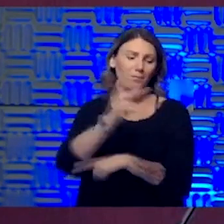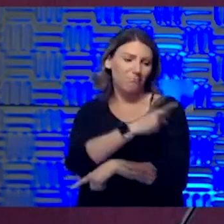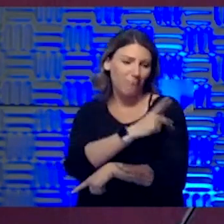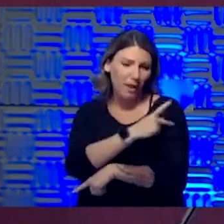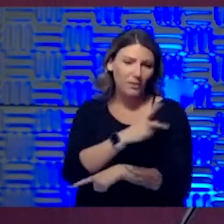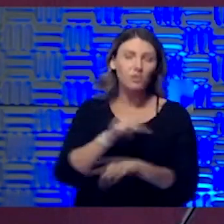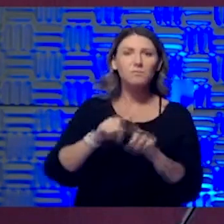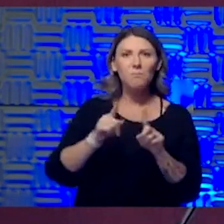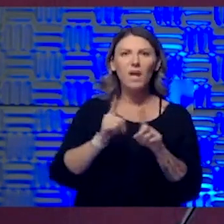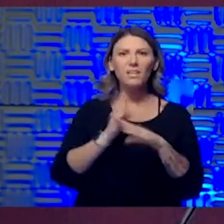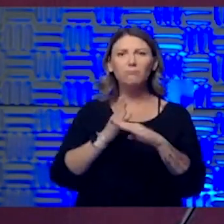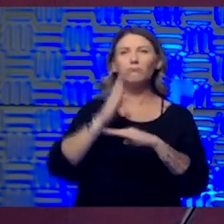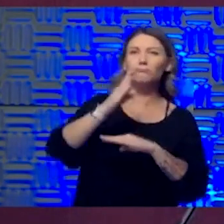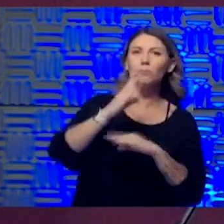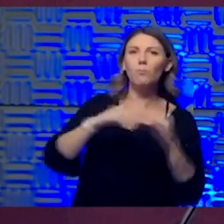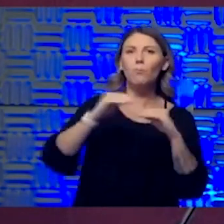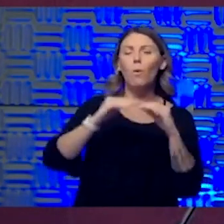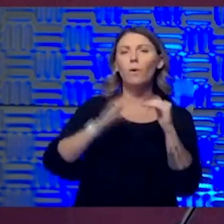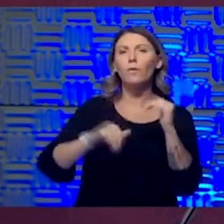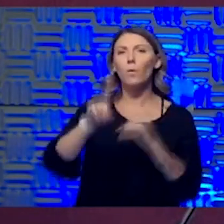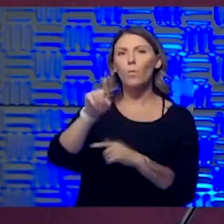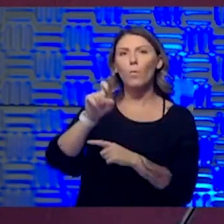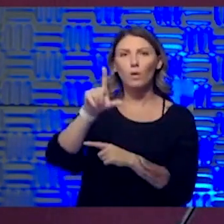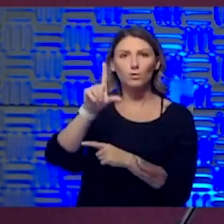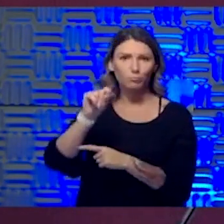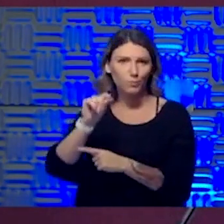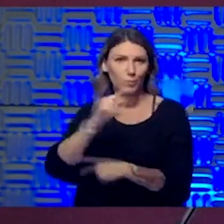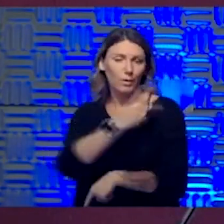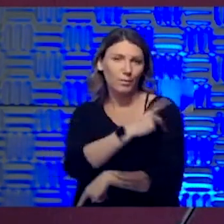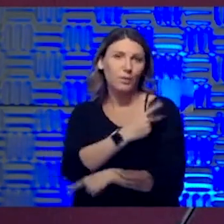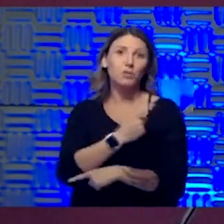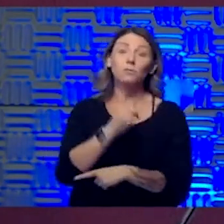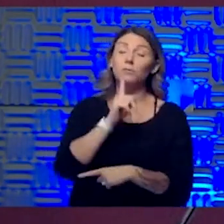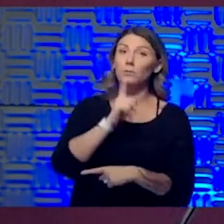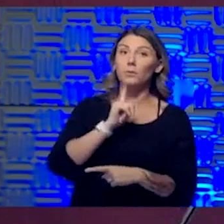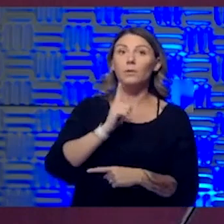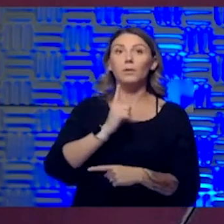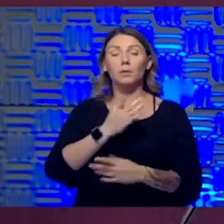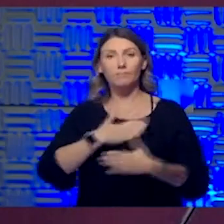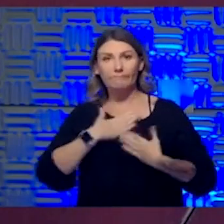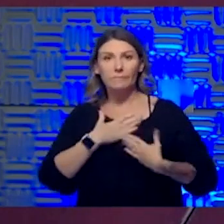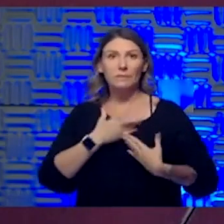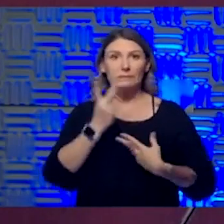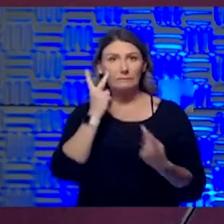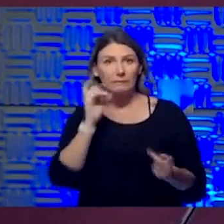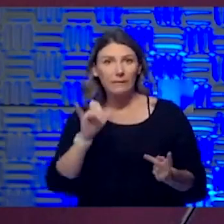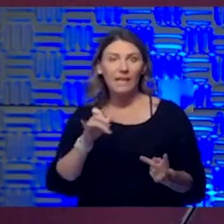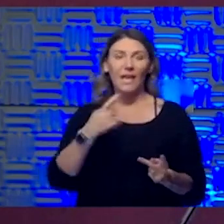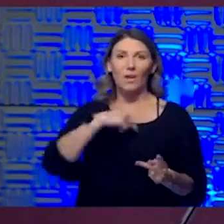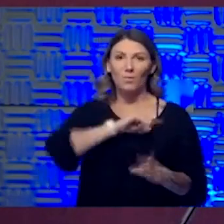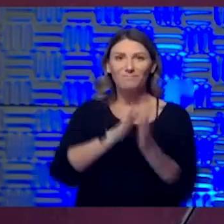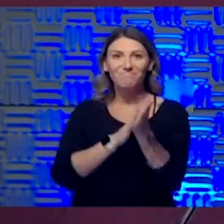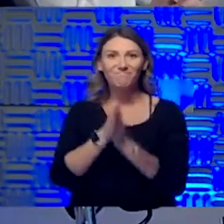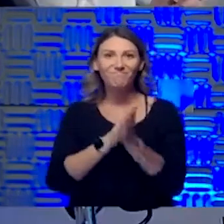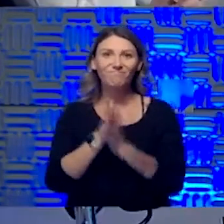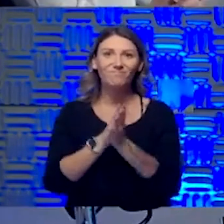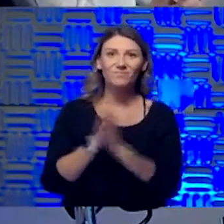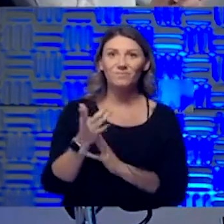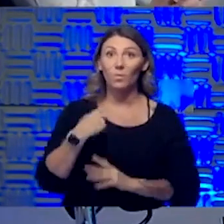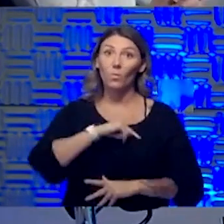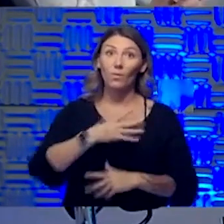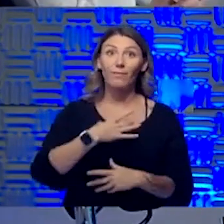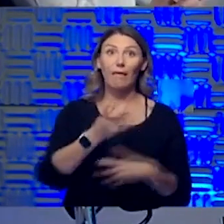120. So that's been, that's been gratifying to watch. And you know, we're kind of motor driven type people. So we like to do. Yeah, we like to do.